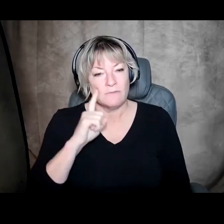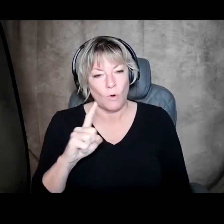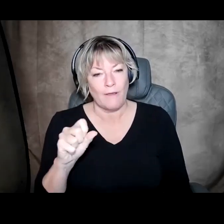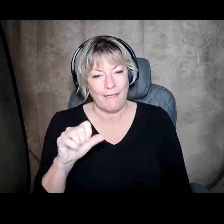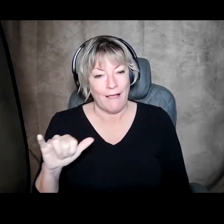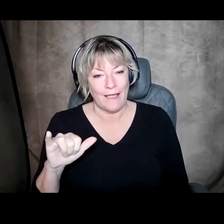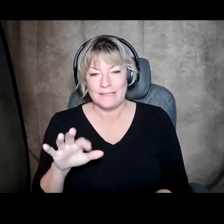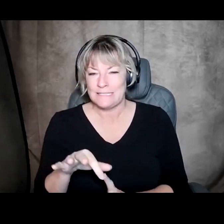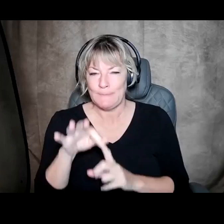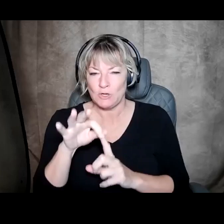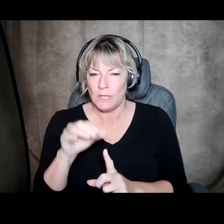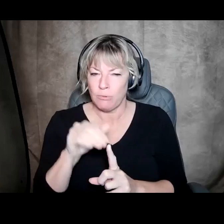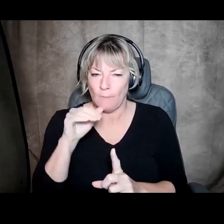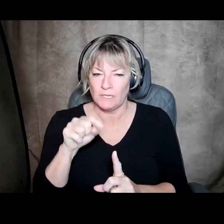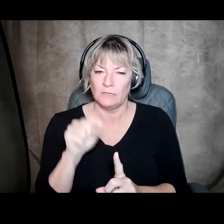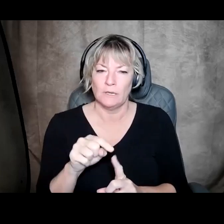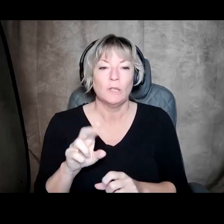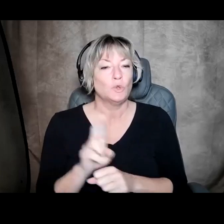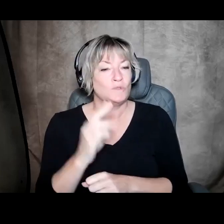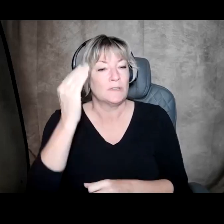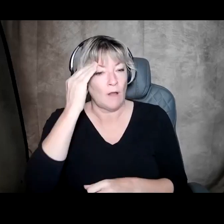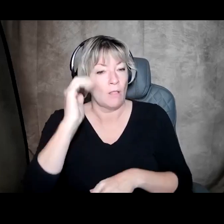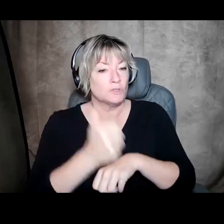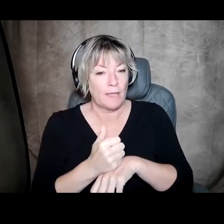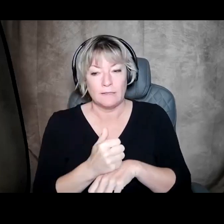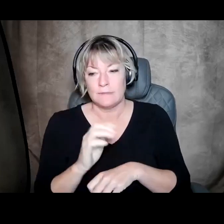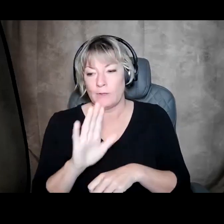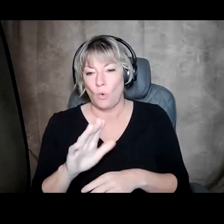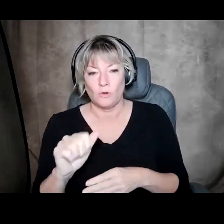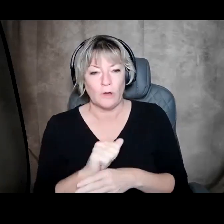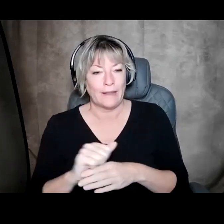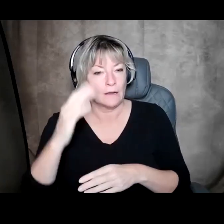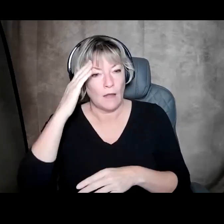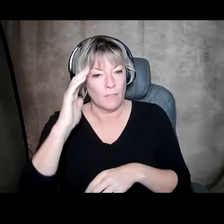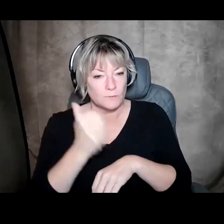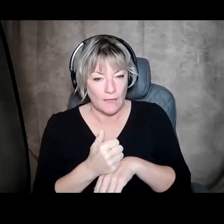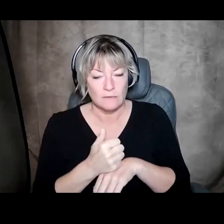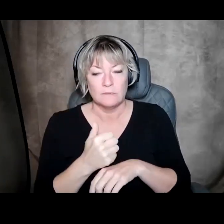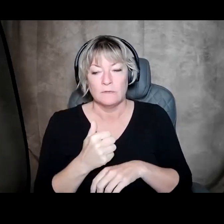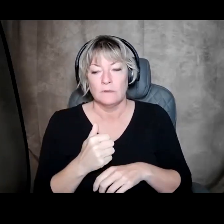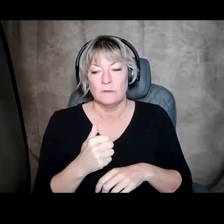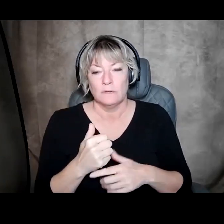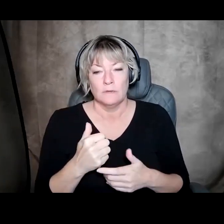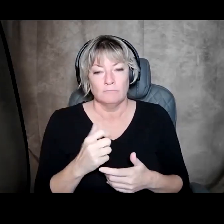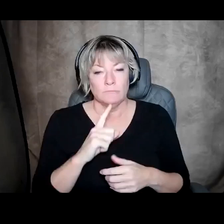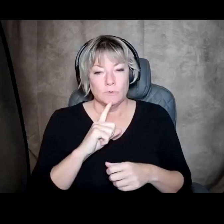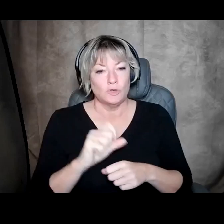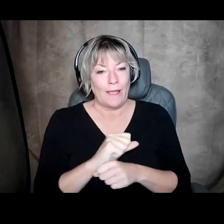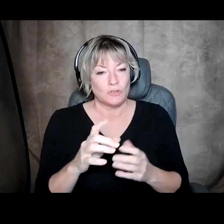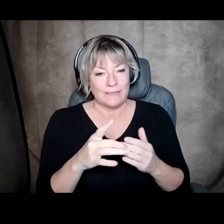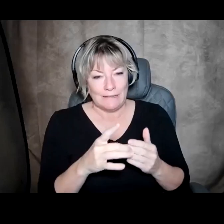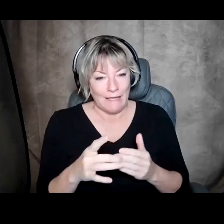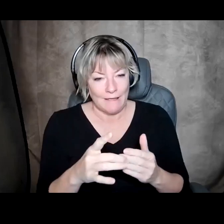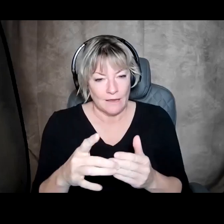specially prompted and is using a knowledge base like your training knowledge base to actually guide the